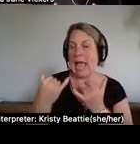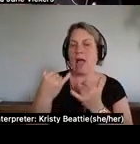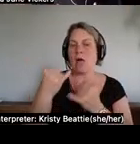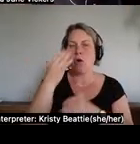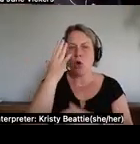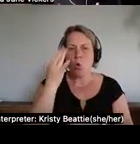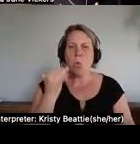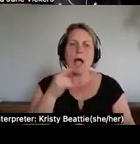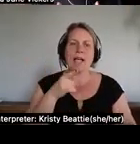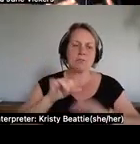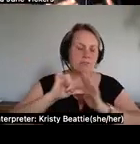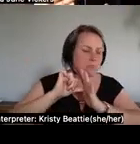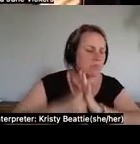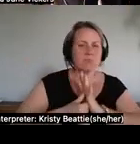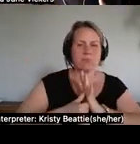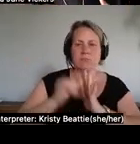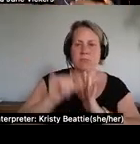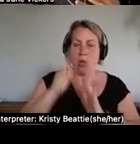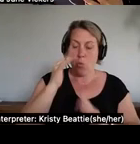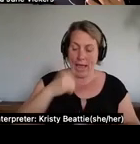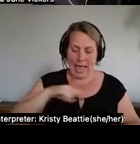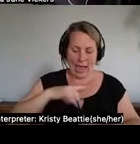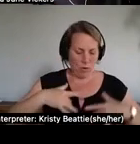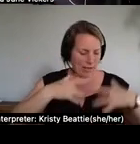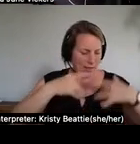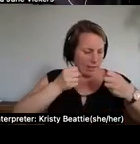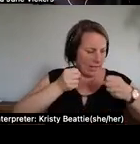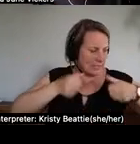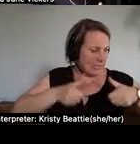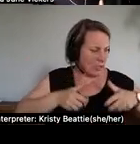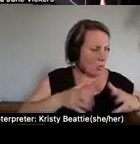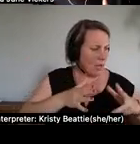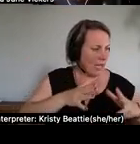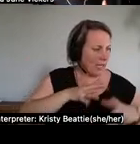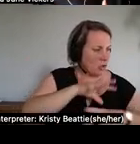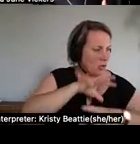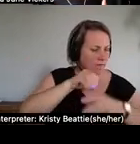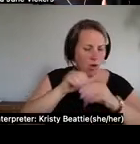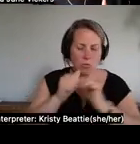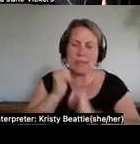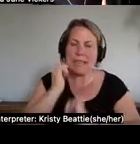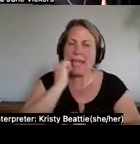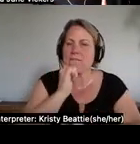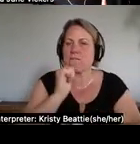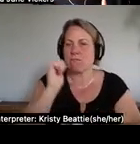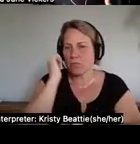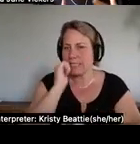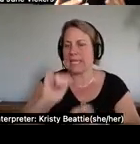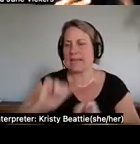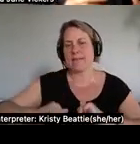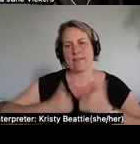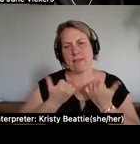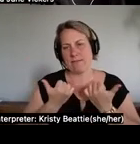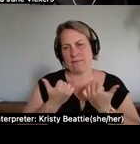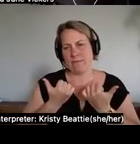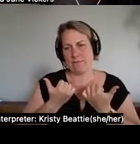cleansing ways are a part of our everyday life it's how